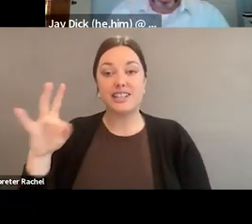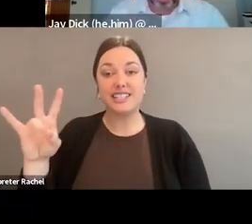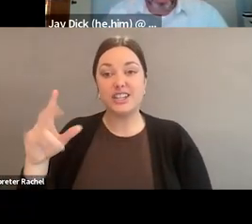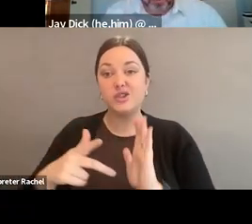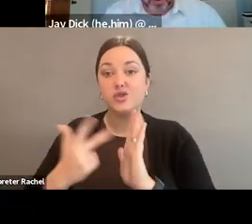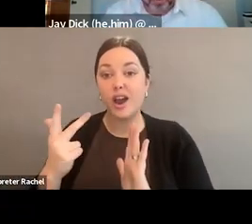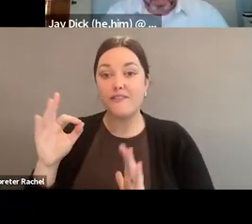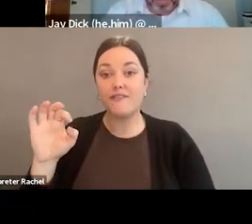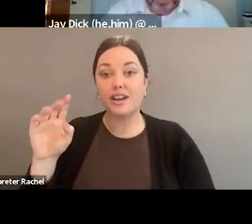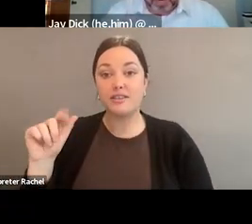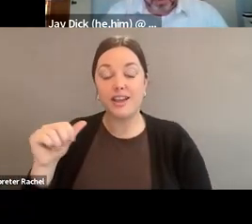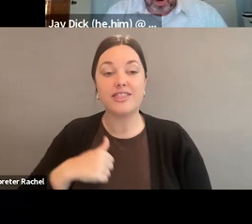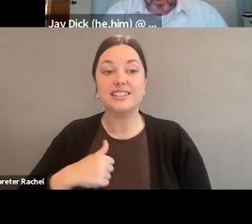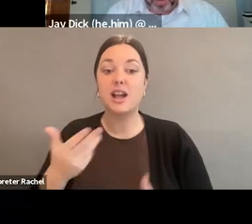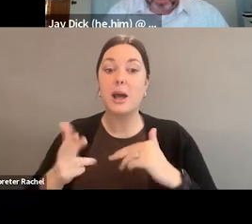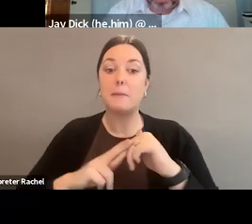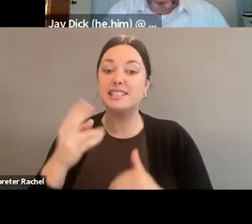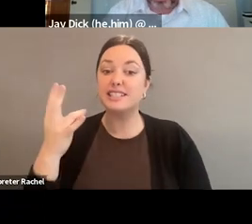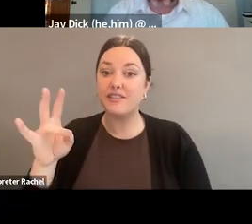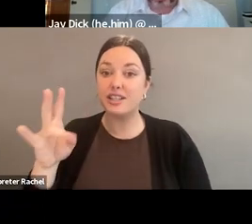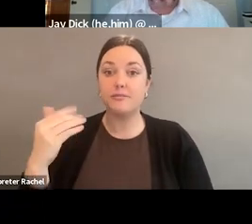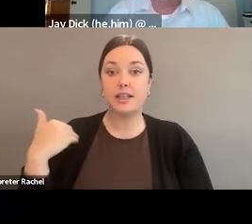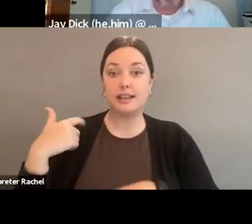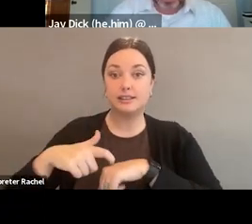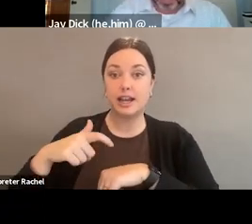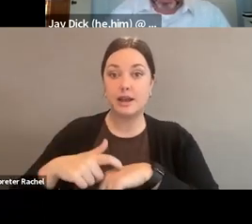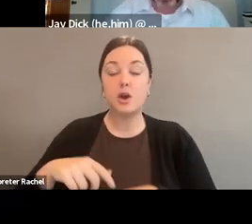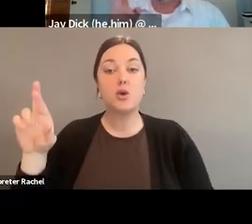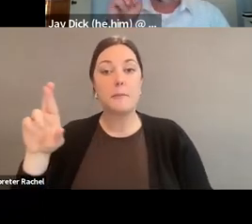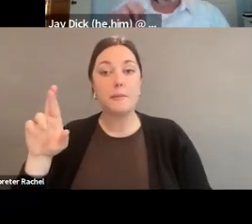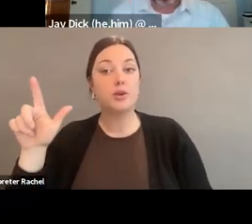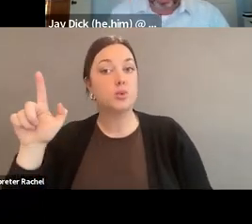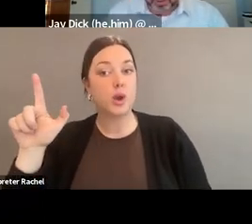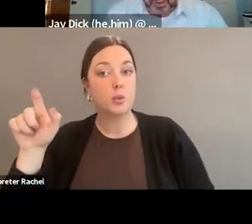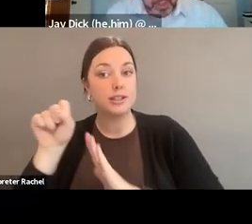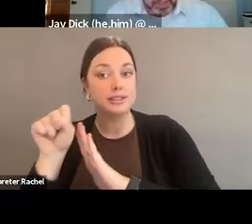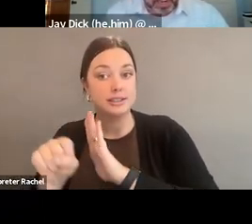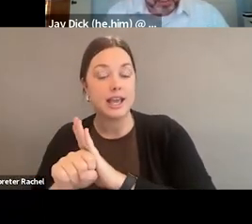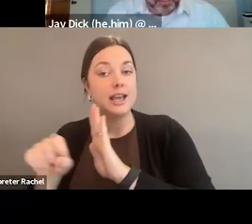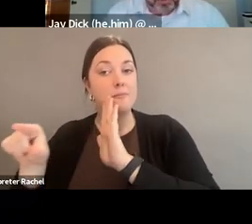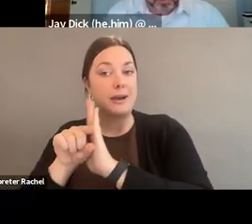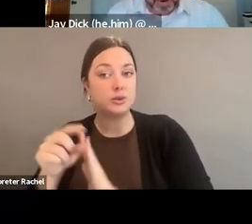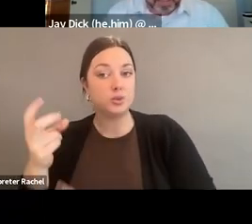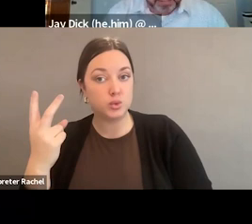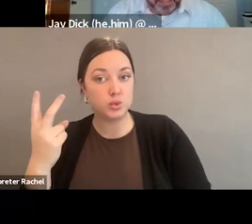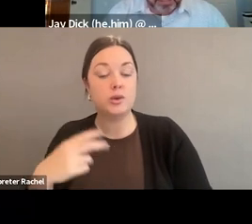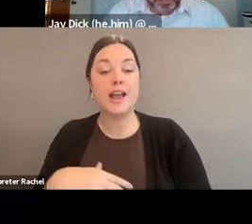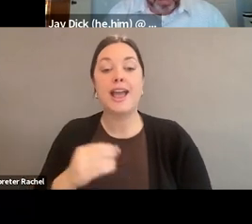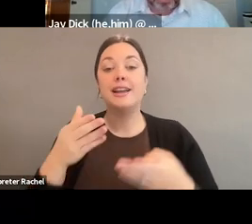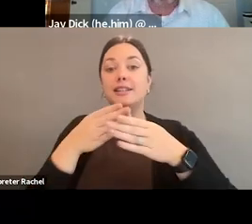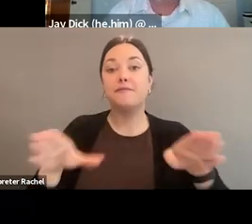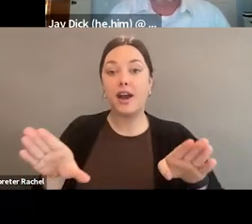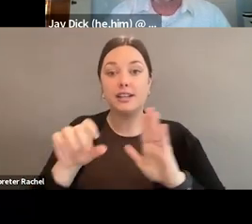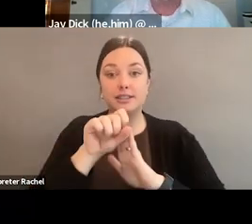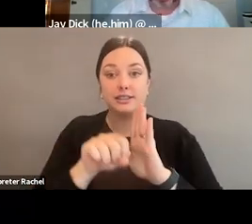up three from last time. Republicans are down to 21 states. That's minus two. And the number of divided states